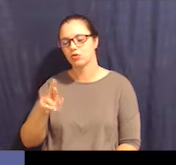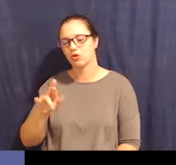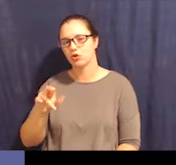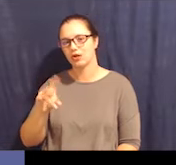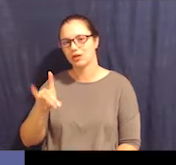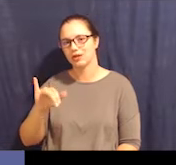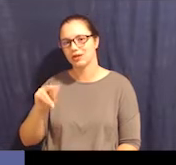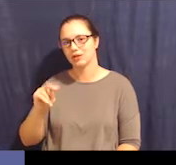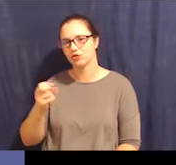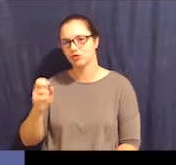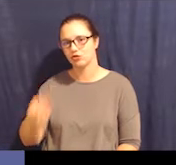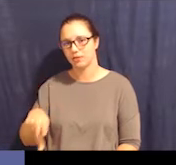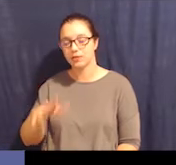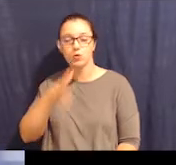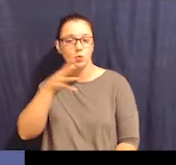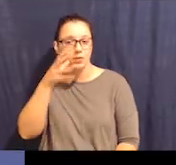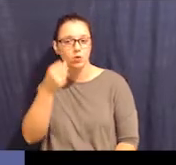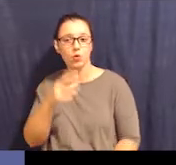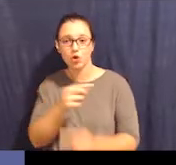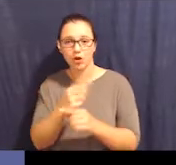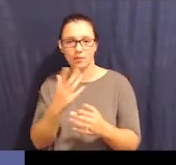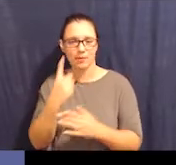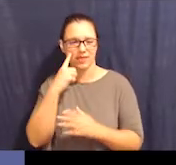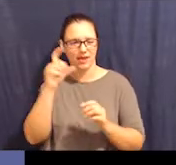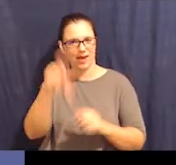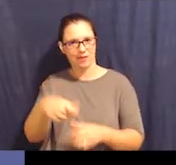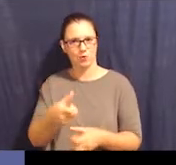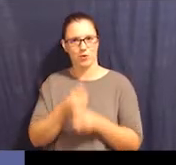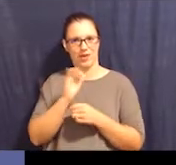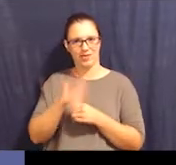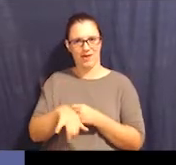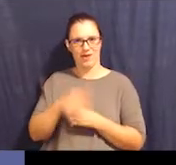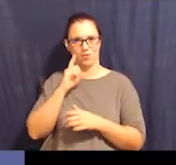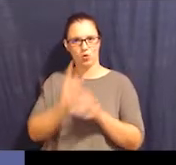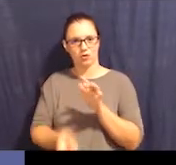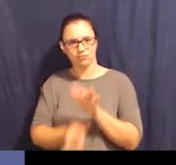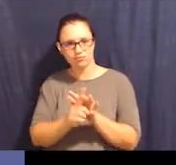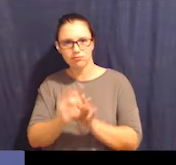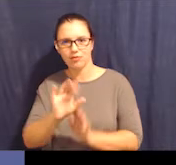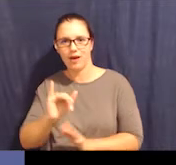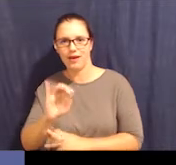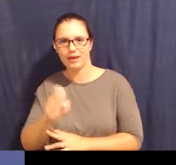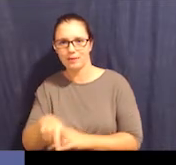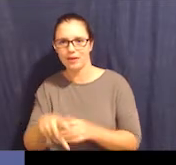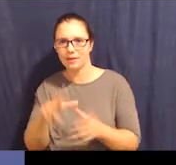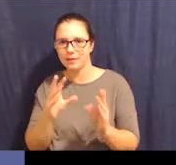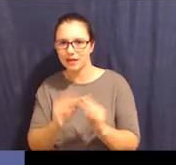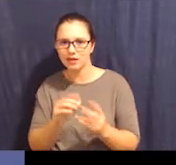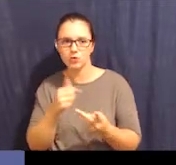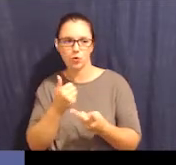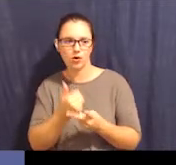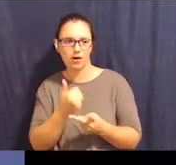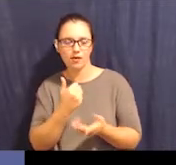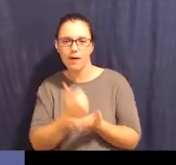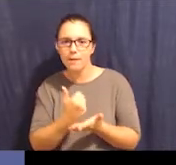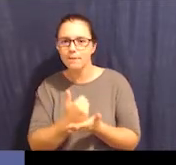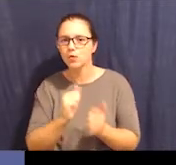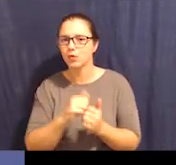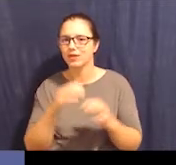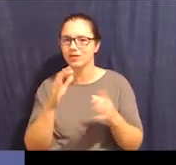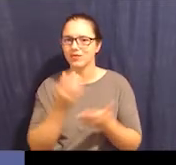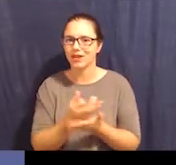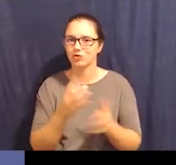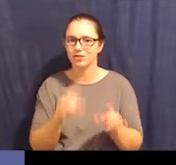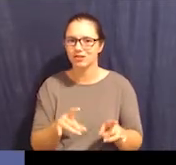parent or guardian might think they have to get guardianship to do things like attend IEP meetings or help you make financial